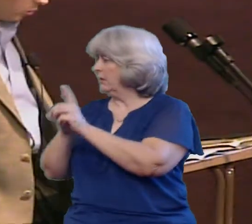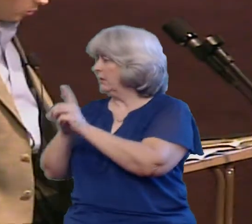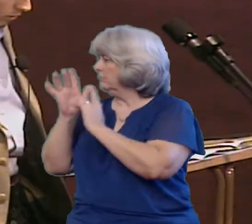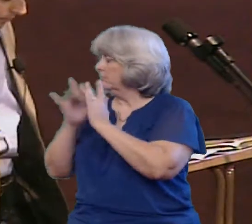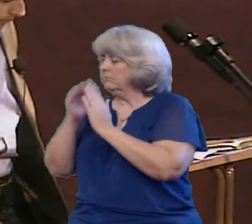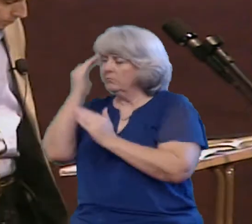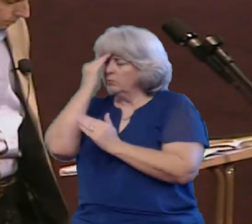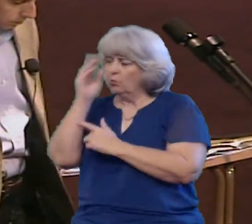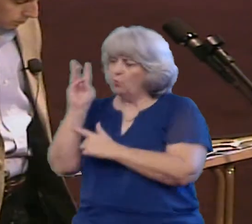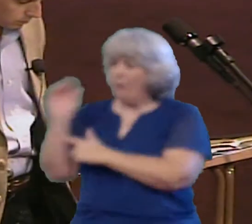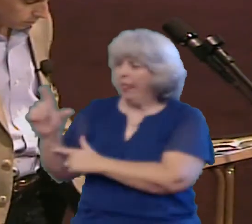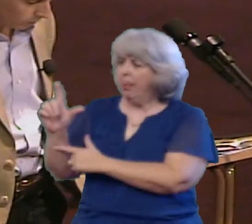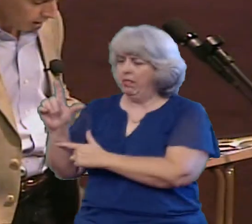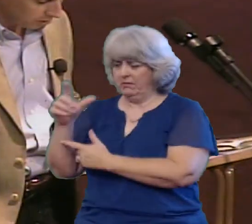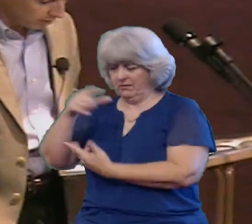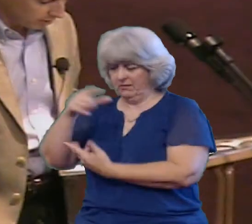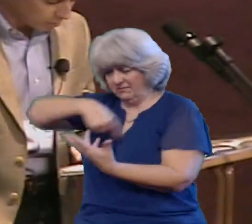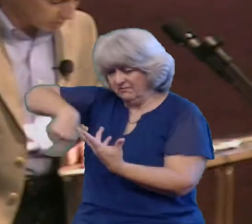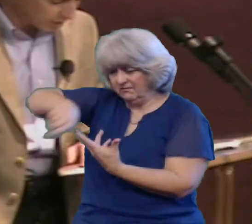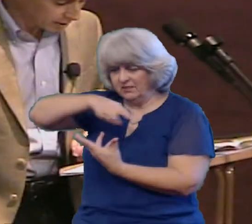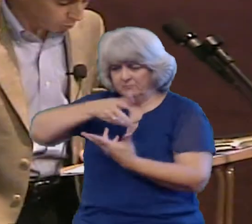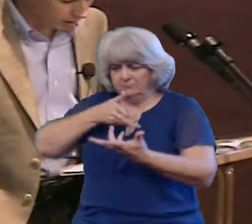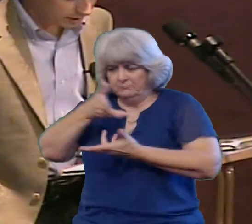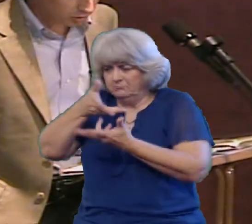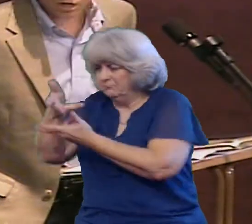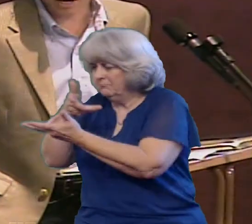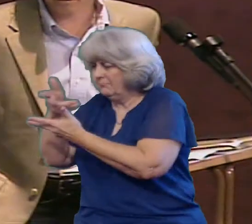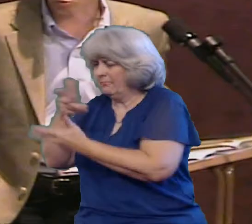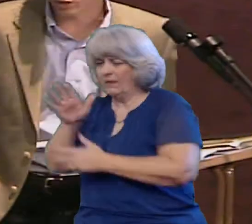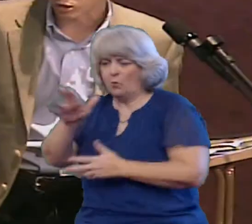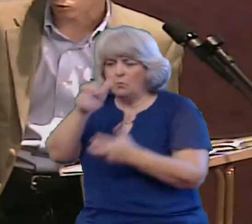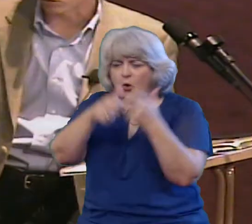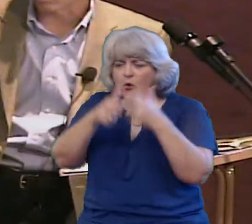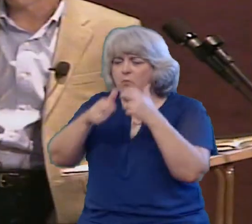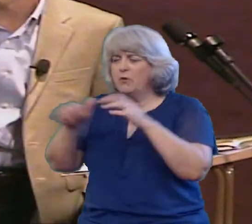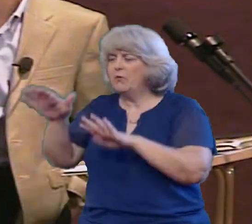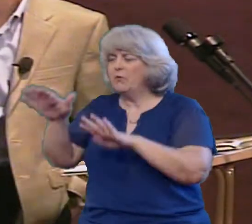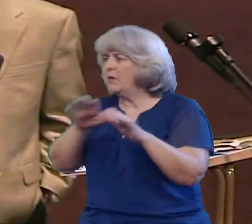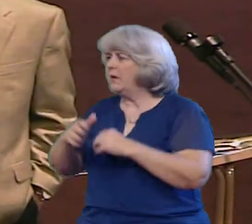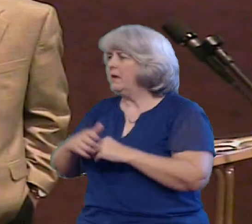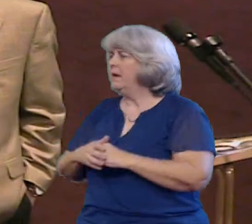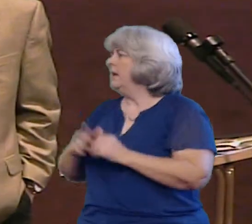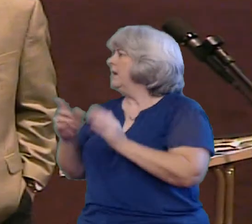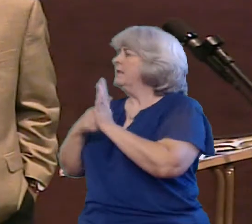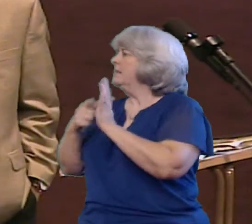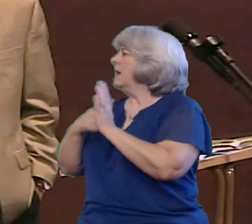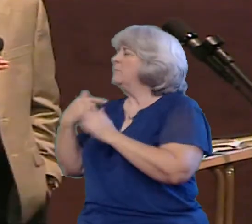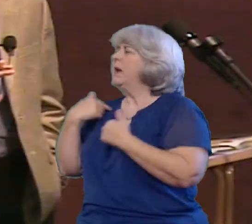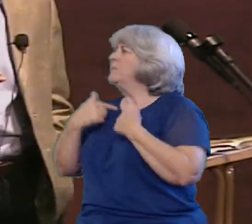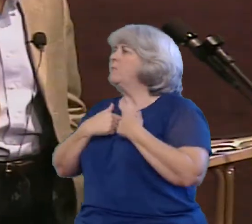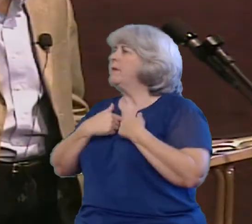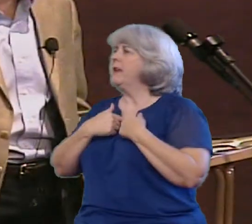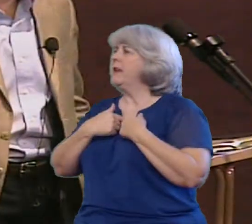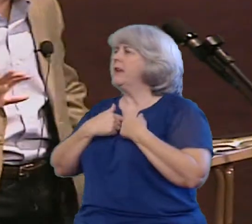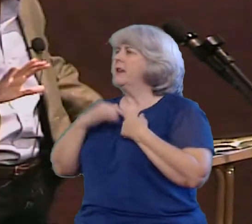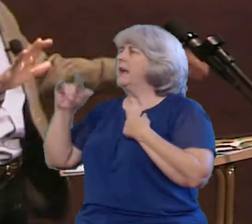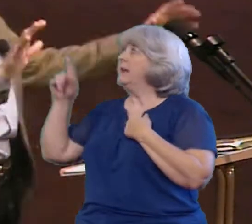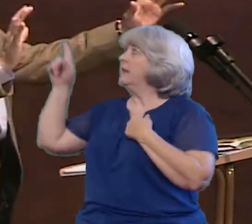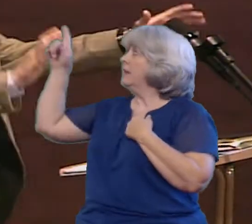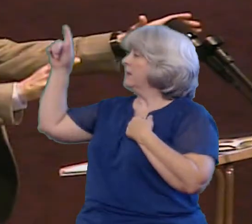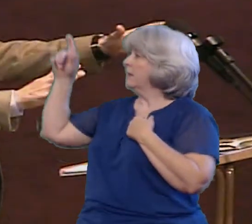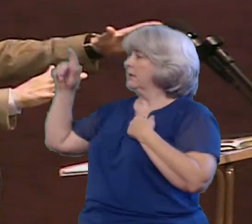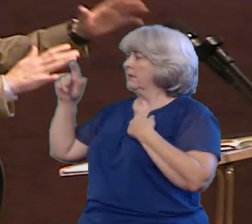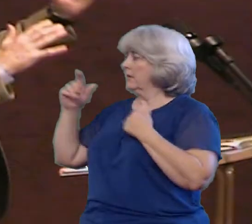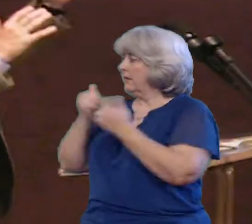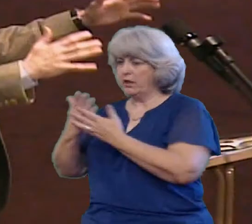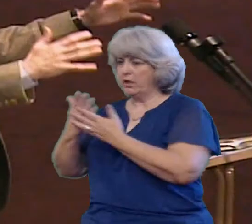were dealing with See sometimes I think we like to use God as a wishing well That when things are going well and when things are